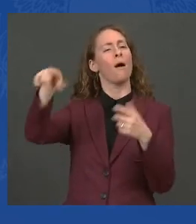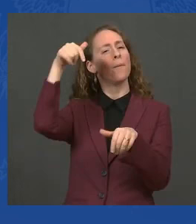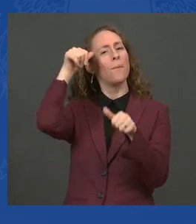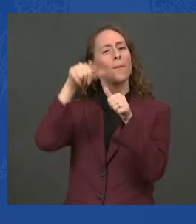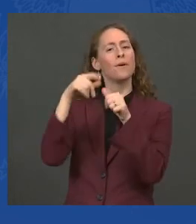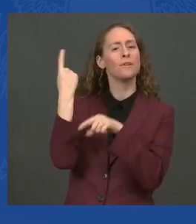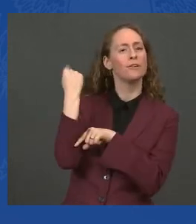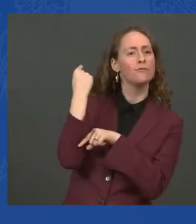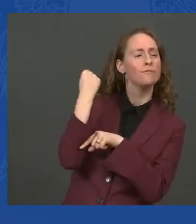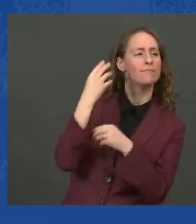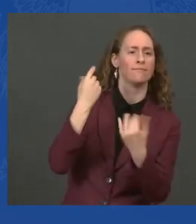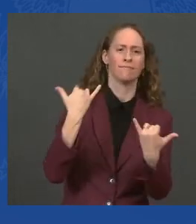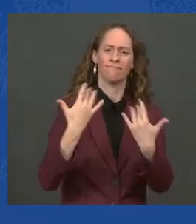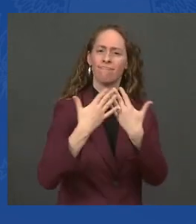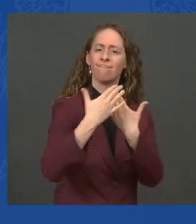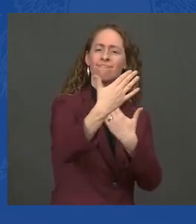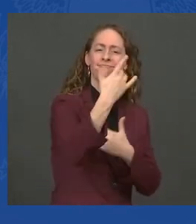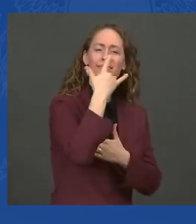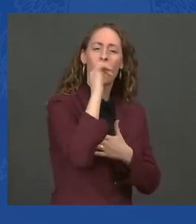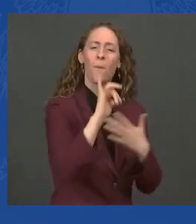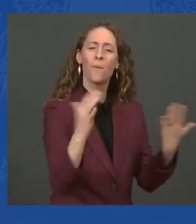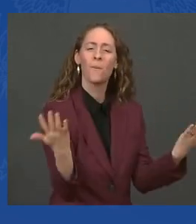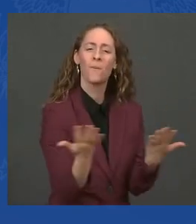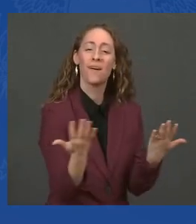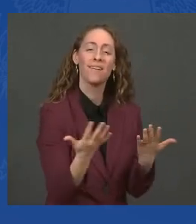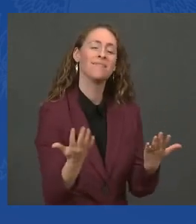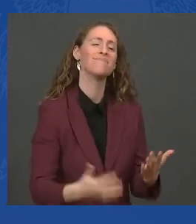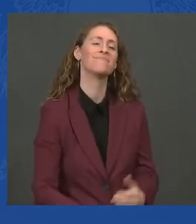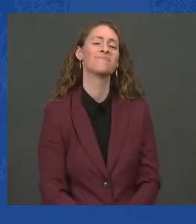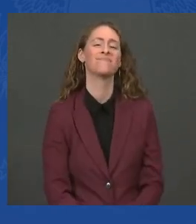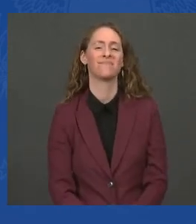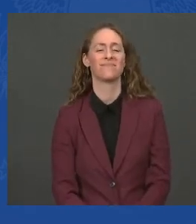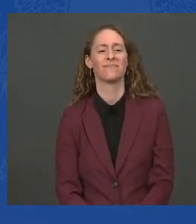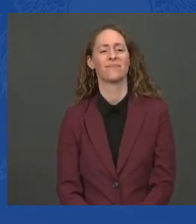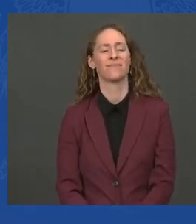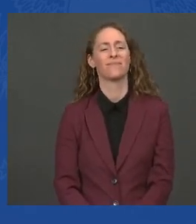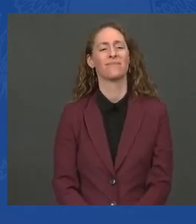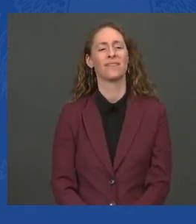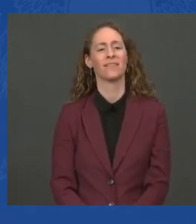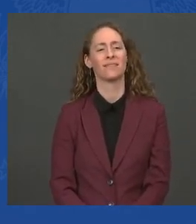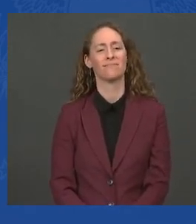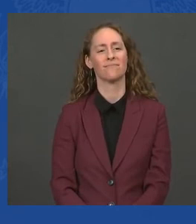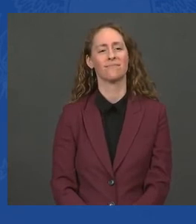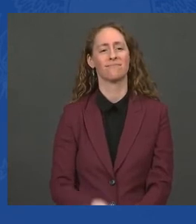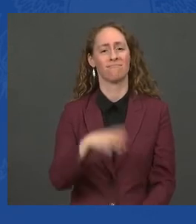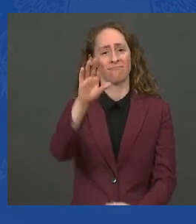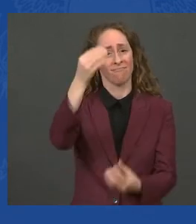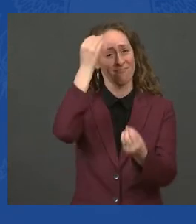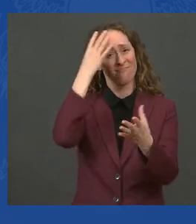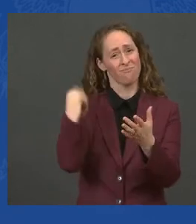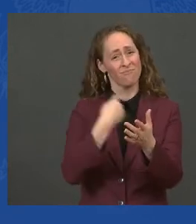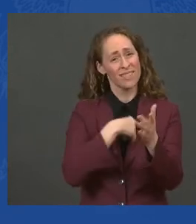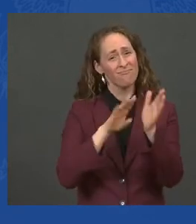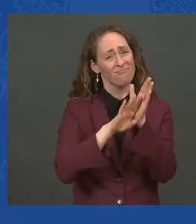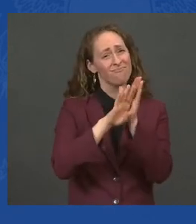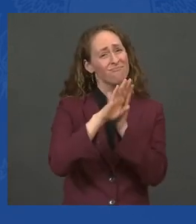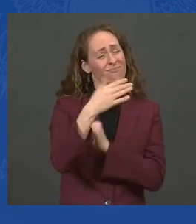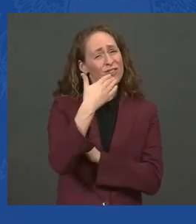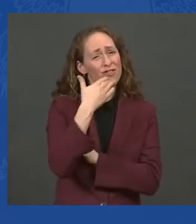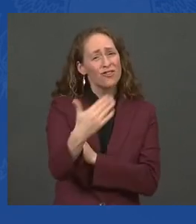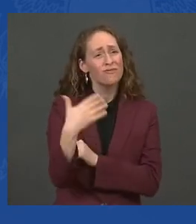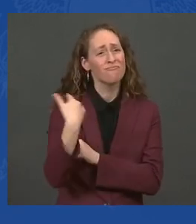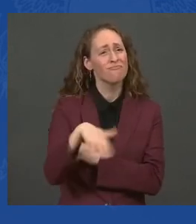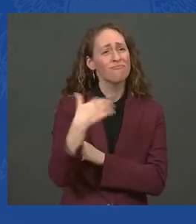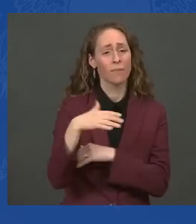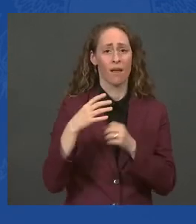extraordinary bit of progress. Our economy is markedly stronger than it was a year ago. And today, the incredible news